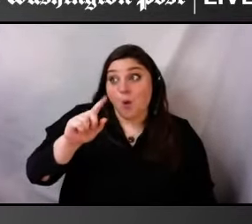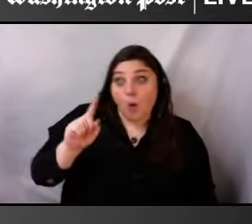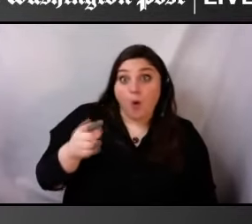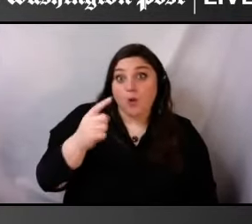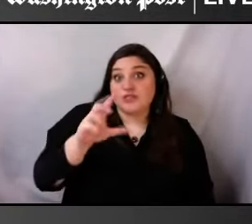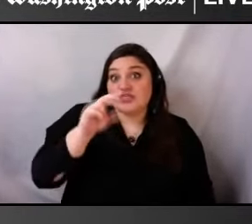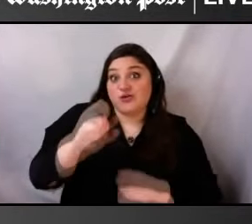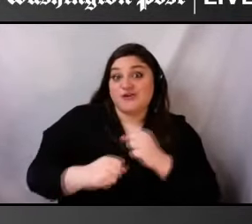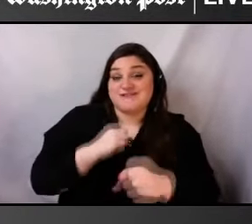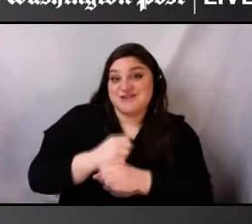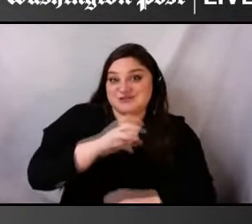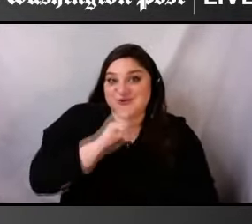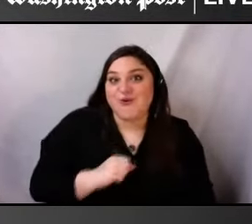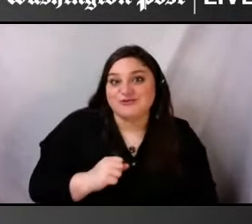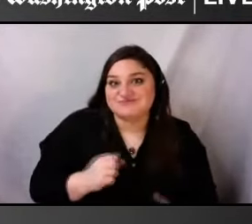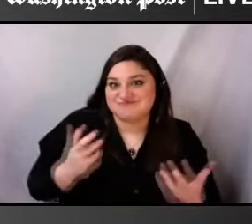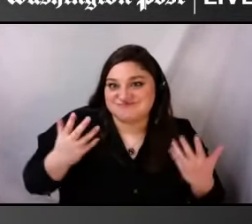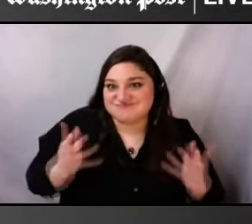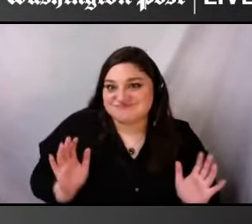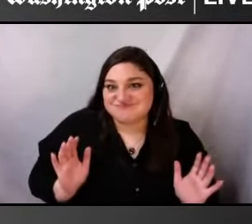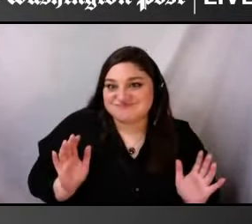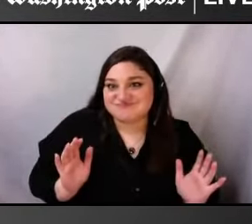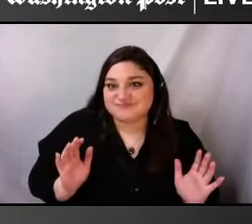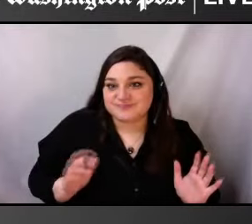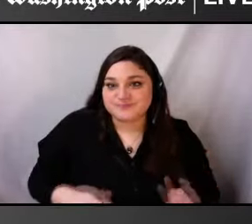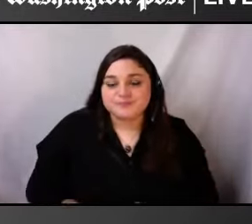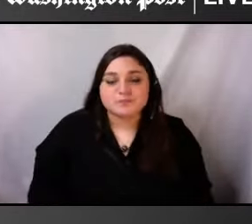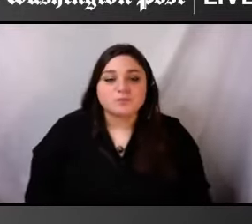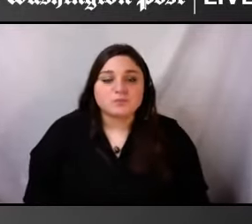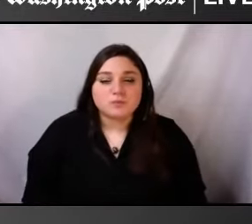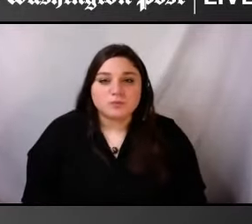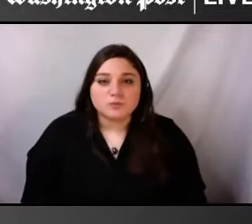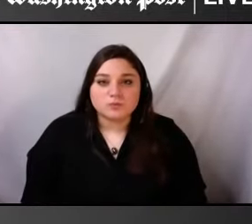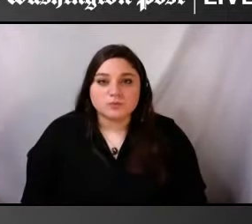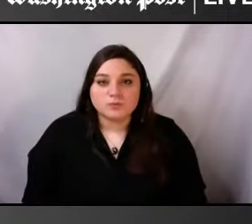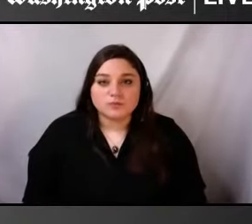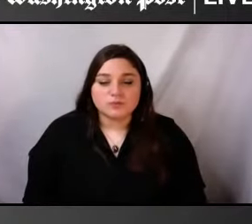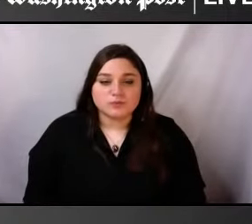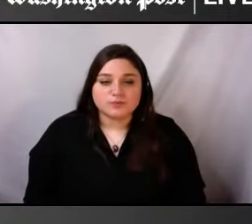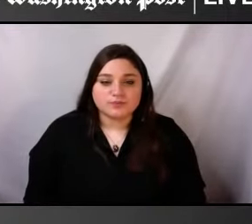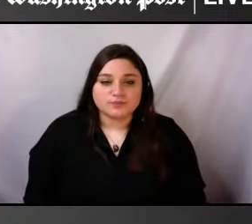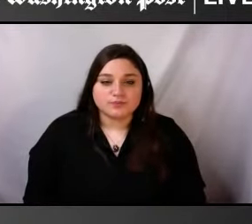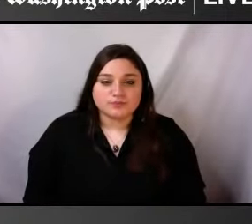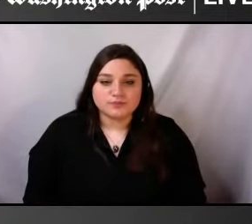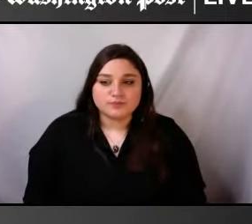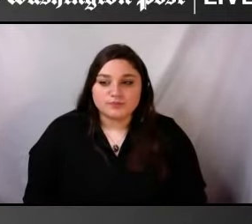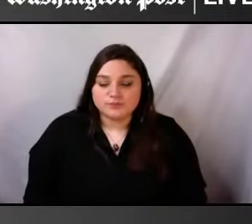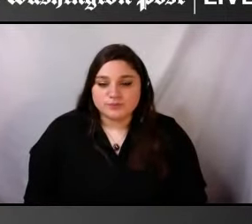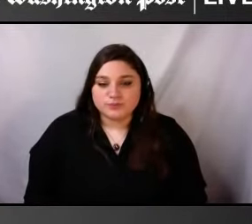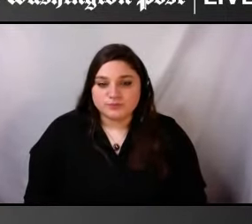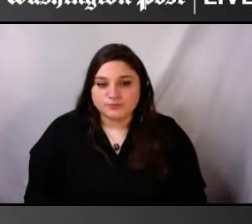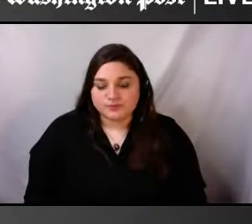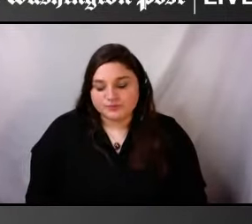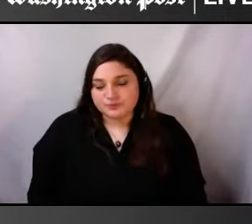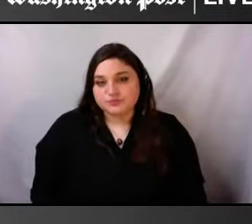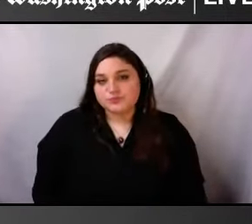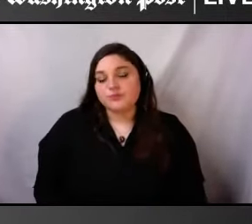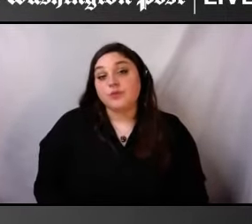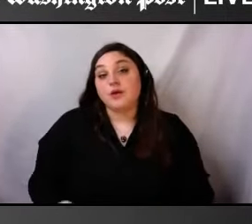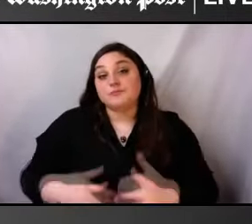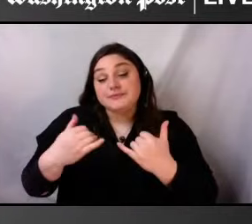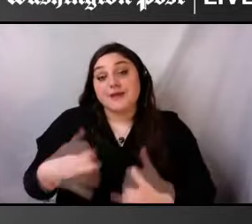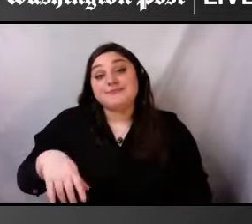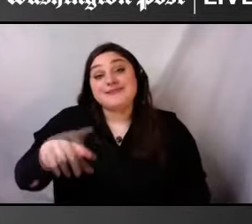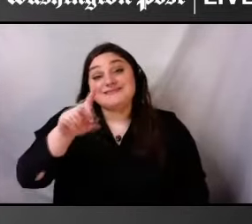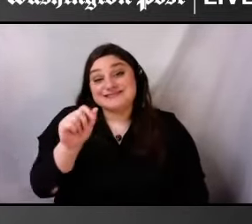the, the disability community has, because we are living in a world that was not designed to be inclusive